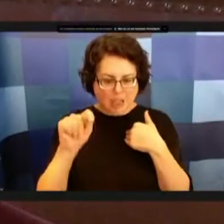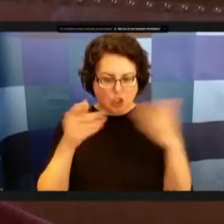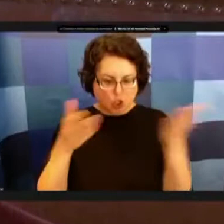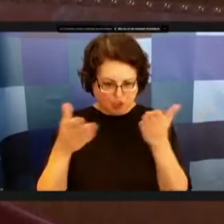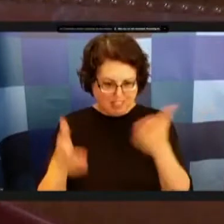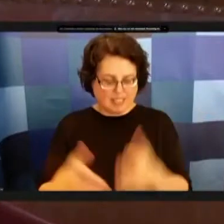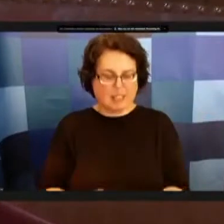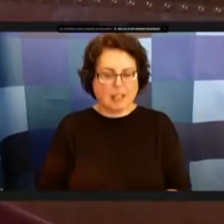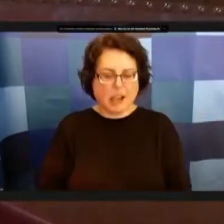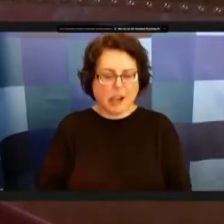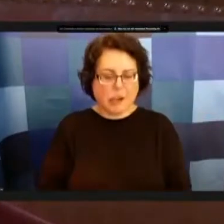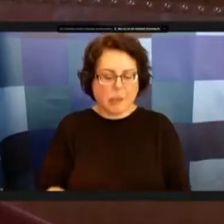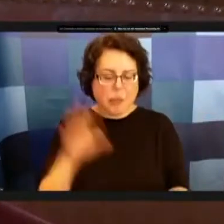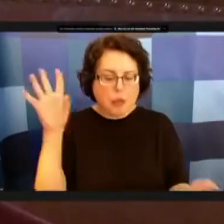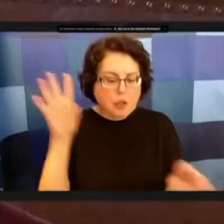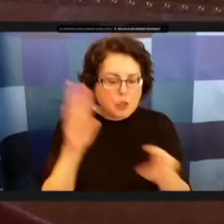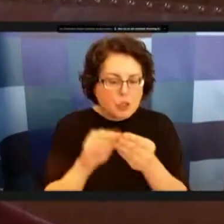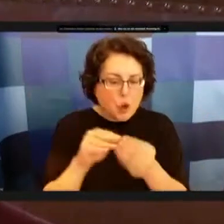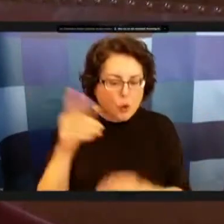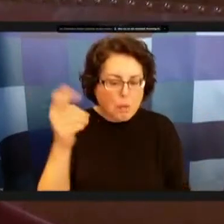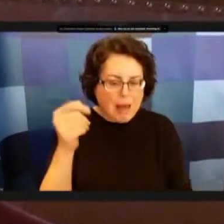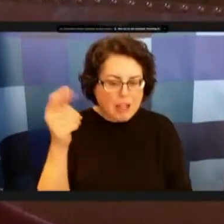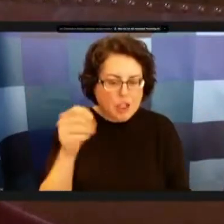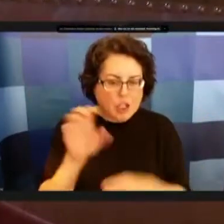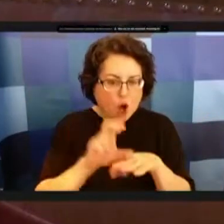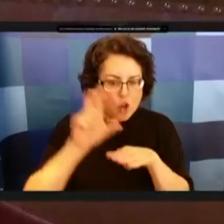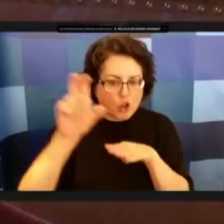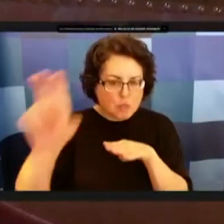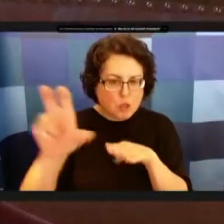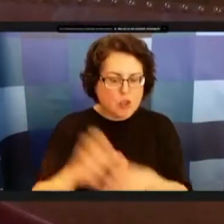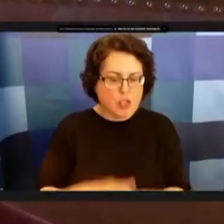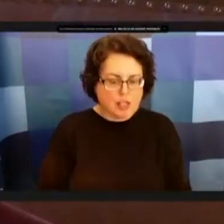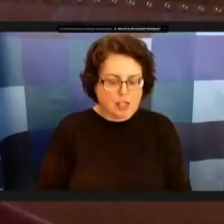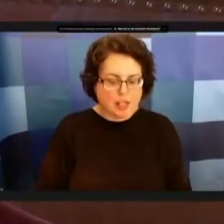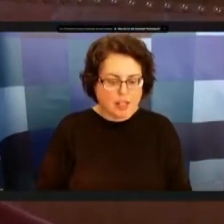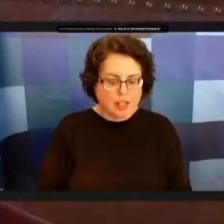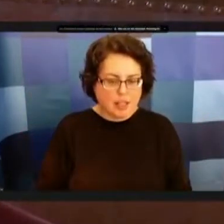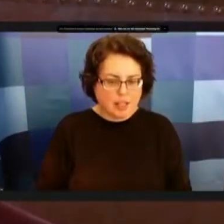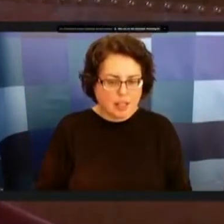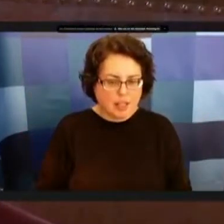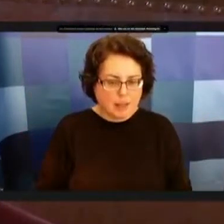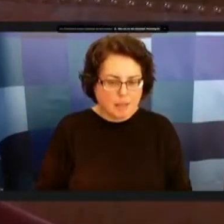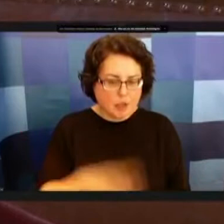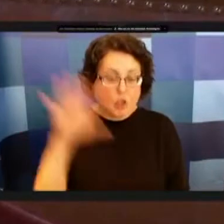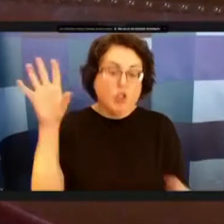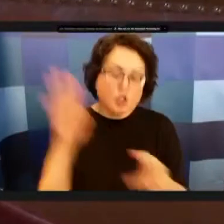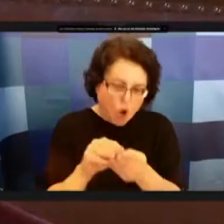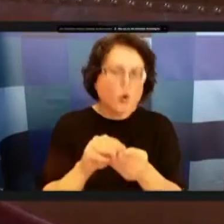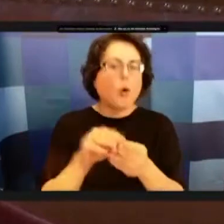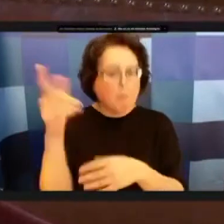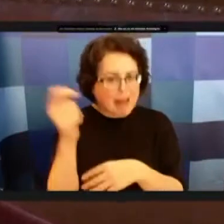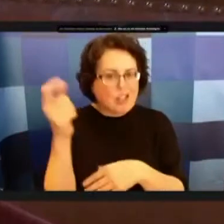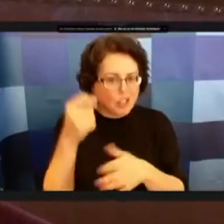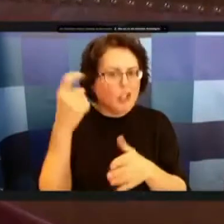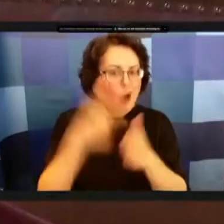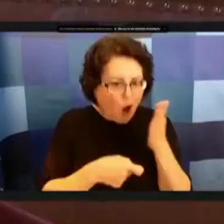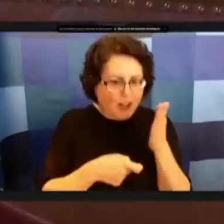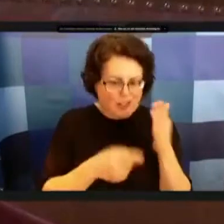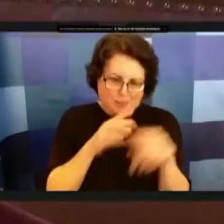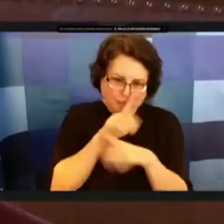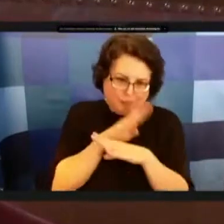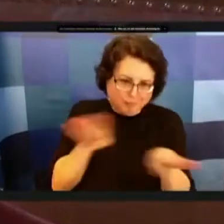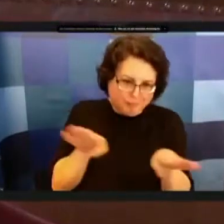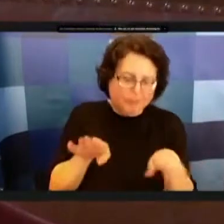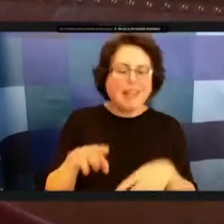total uh pension contribution um total pension cost uh i'll leave it at that is 105